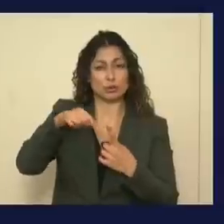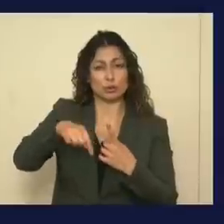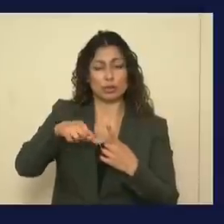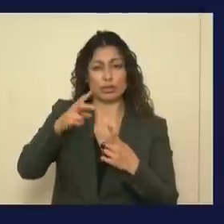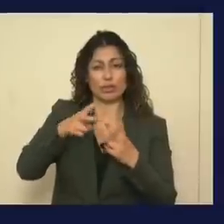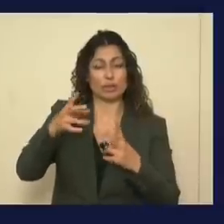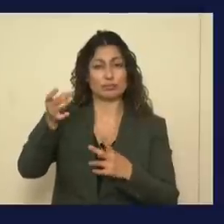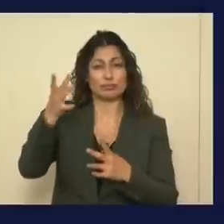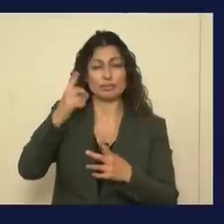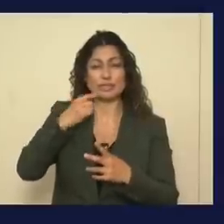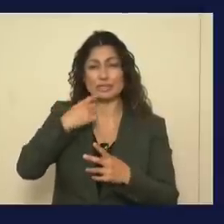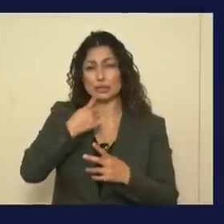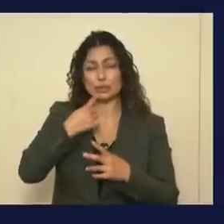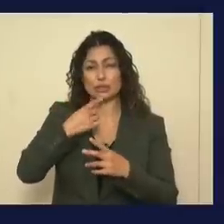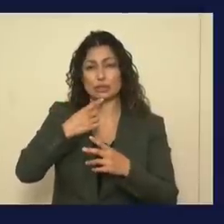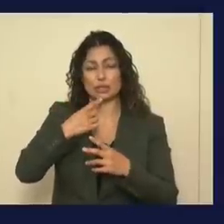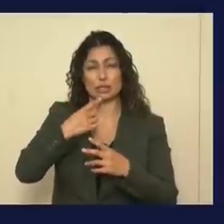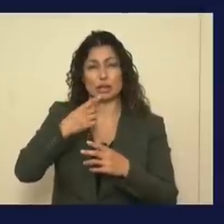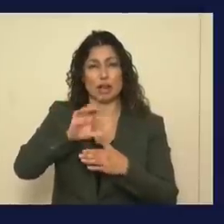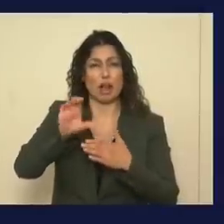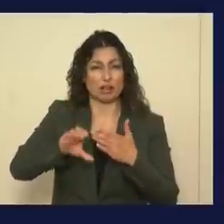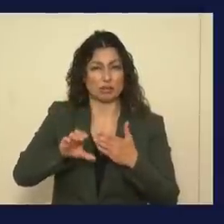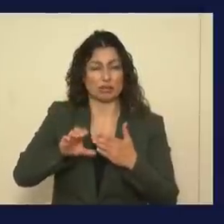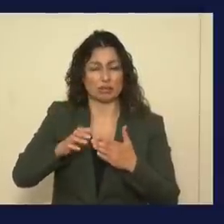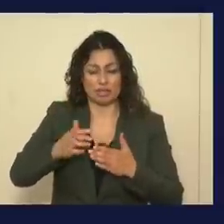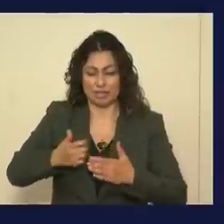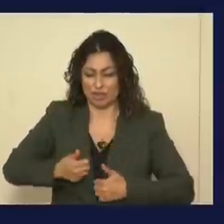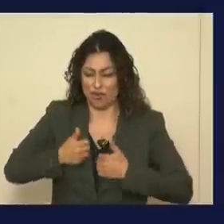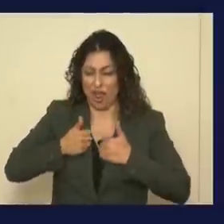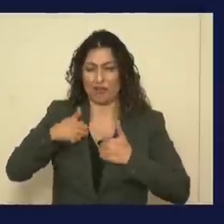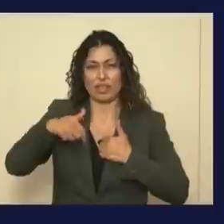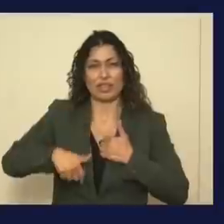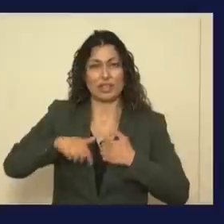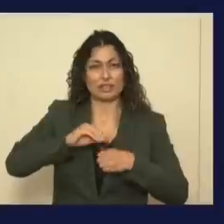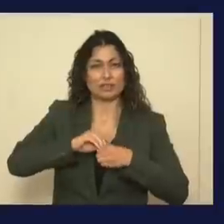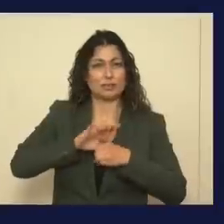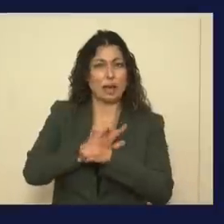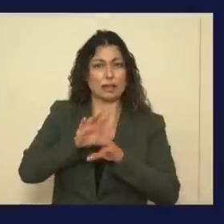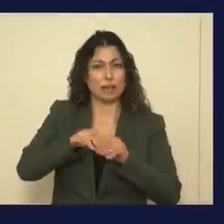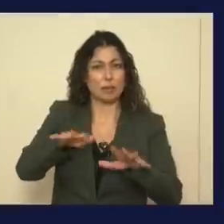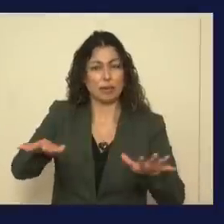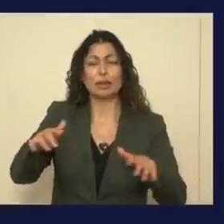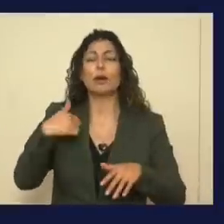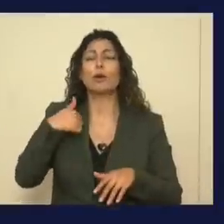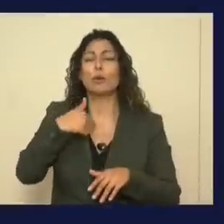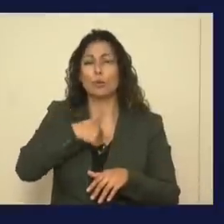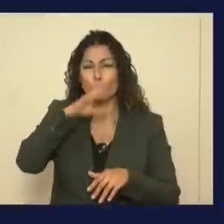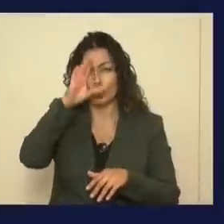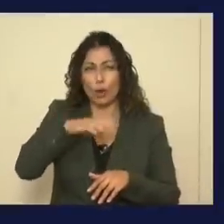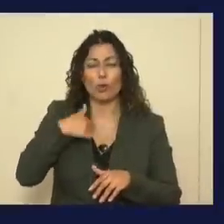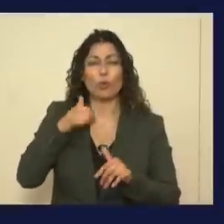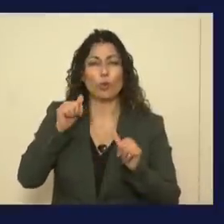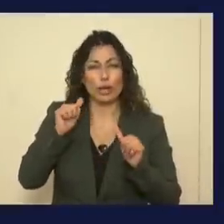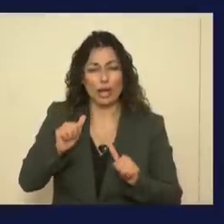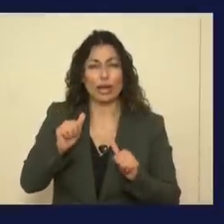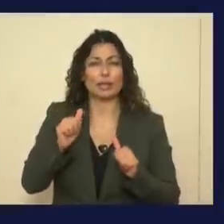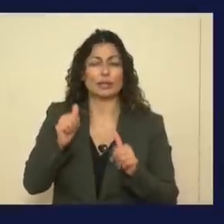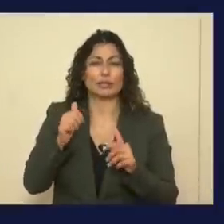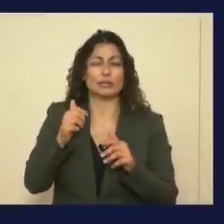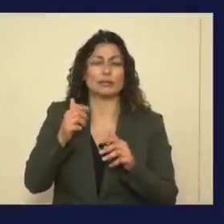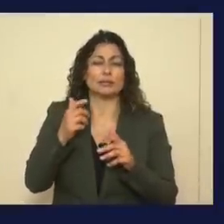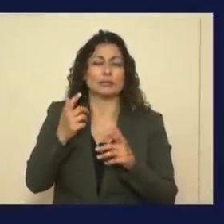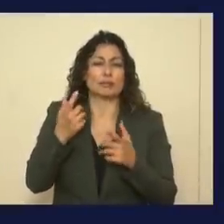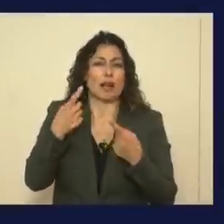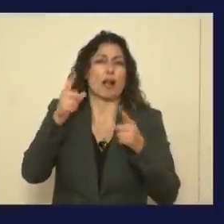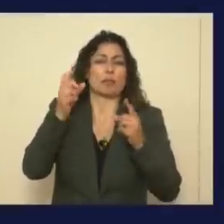very serious consequences of living through this pandemic. And we believe that we can do, go, get a lot